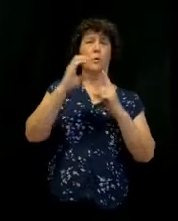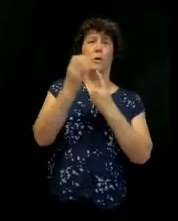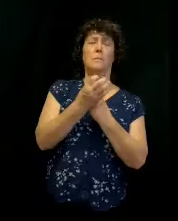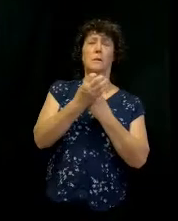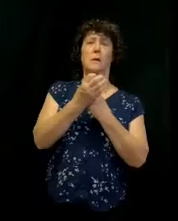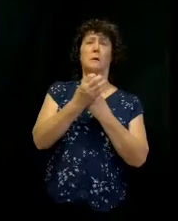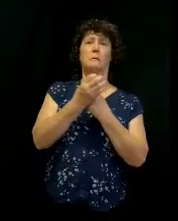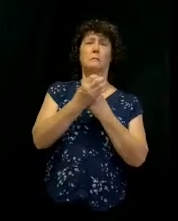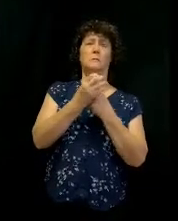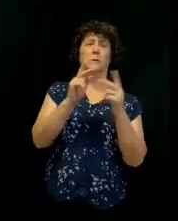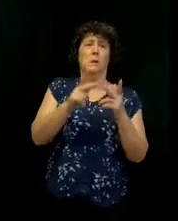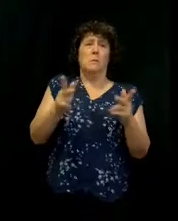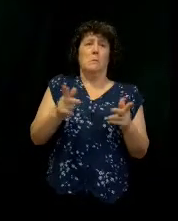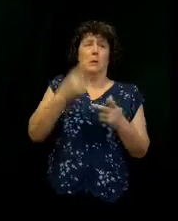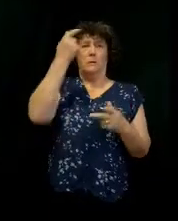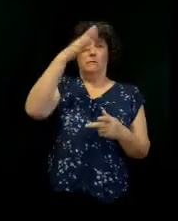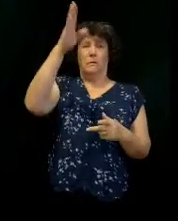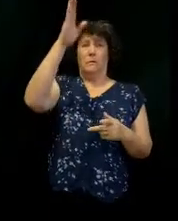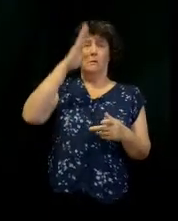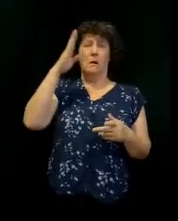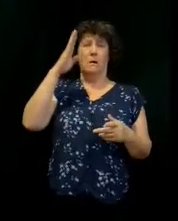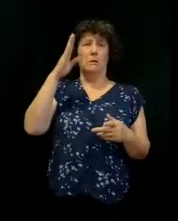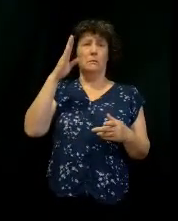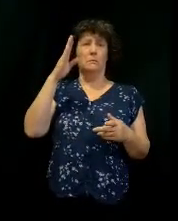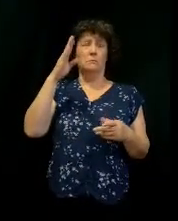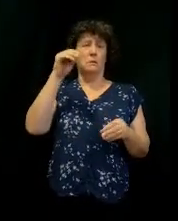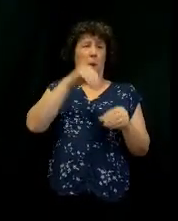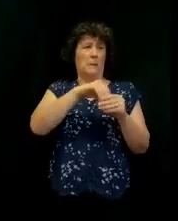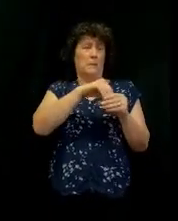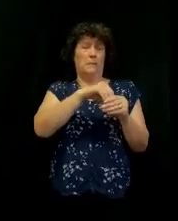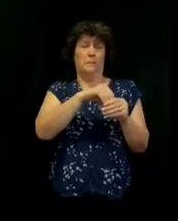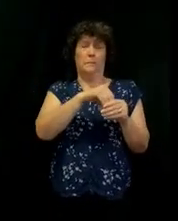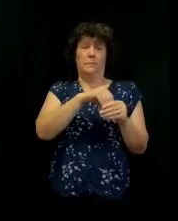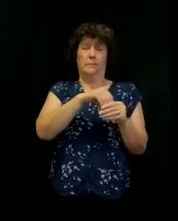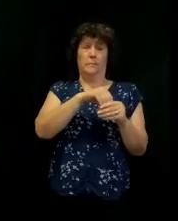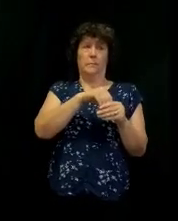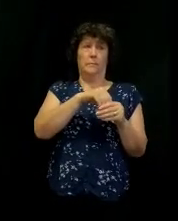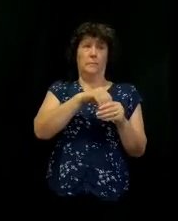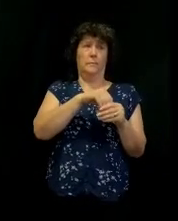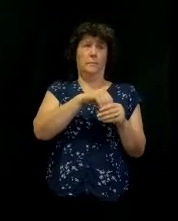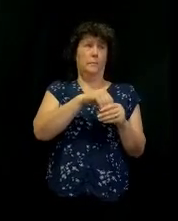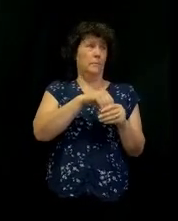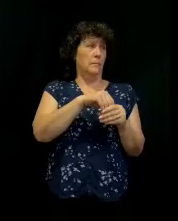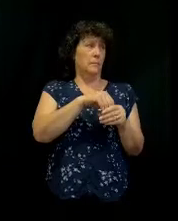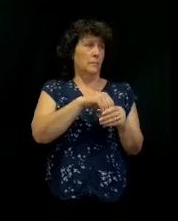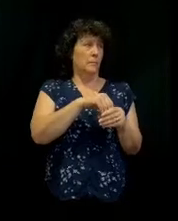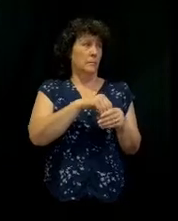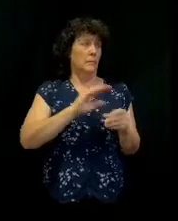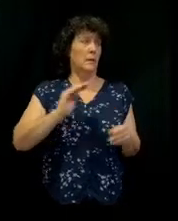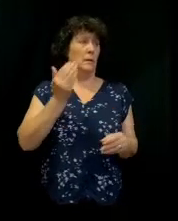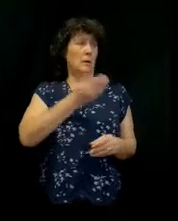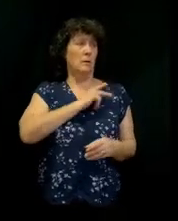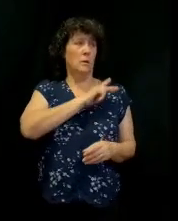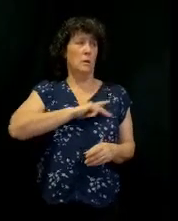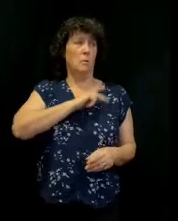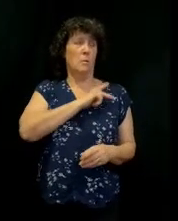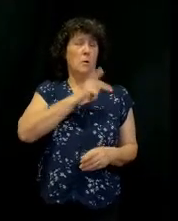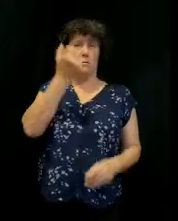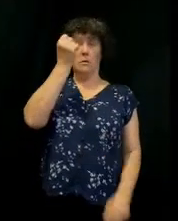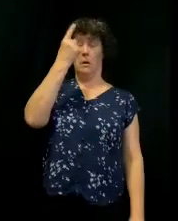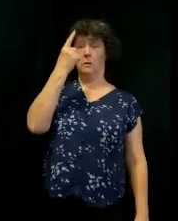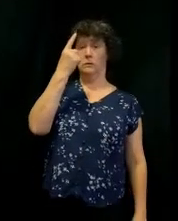It's a habitat. When God, when people come in, they need to find that from us. Our personal revelation